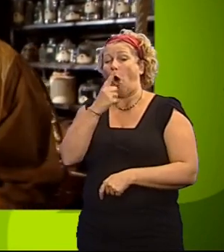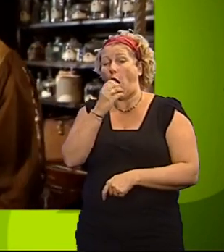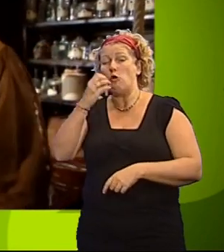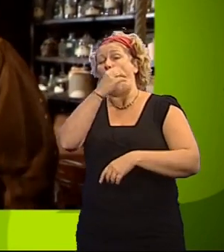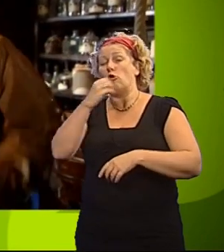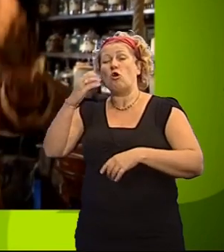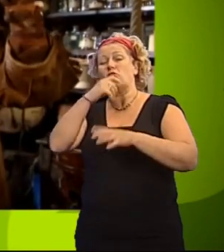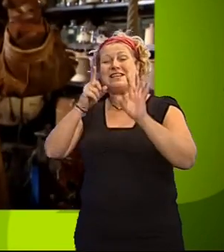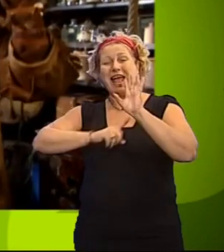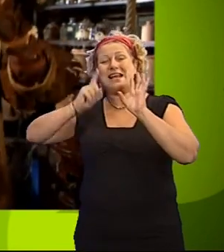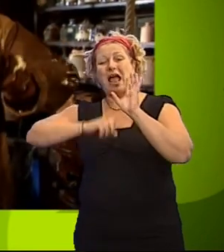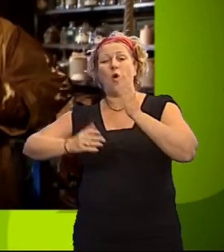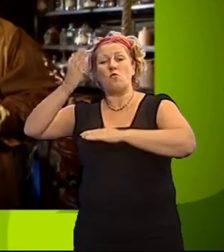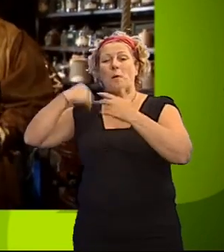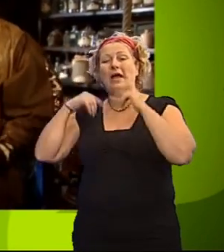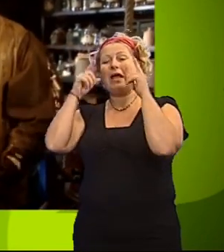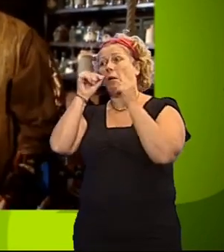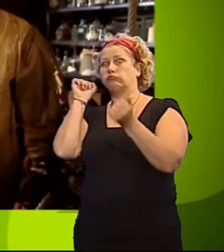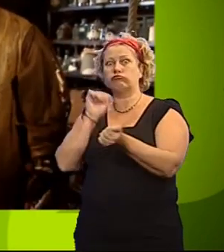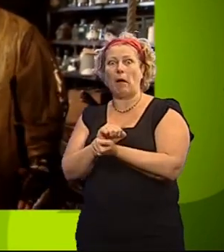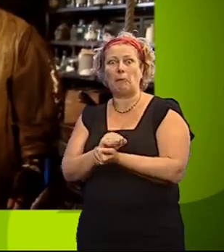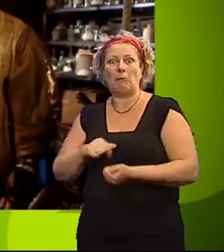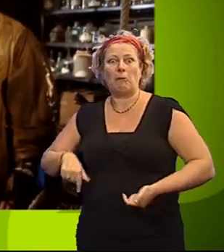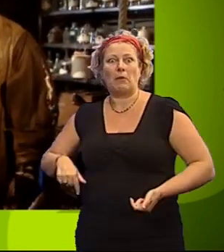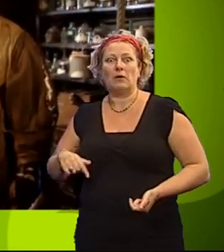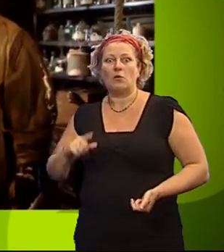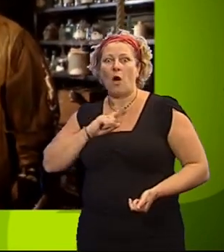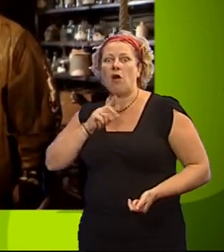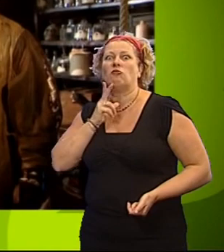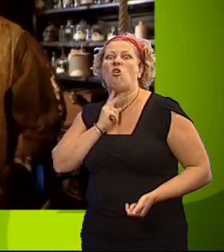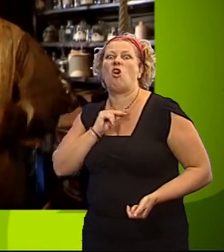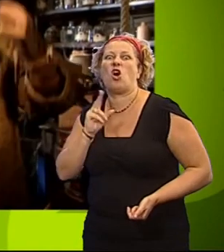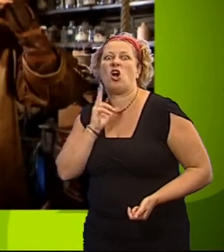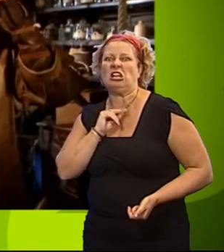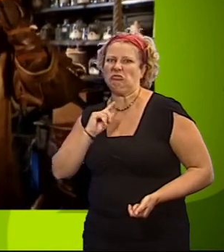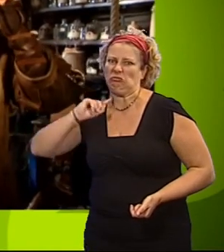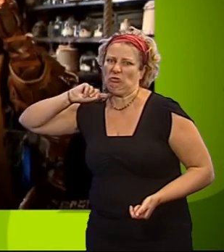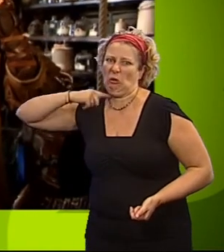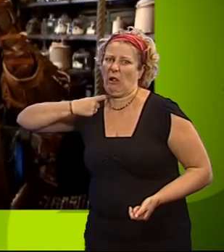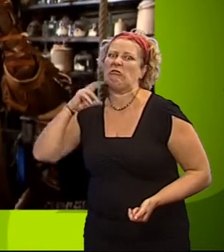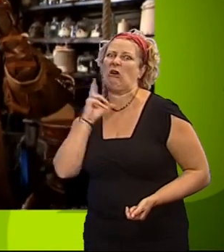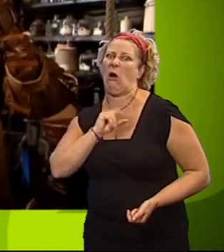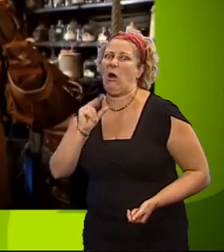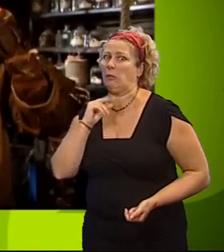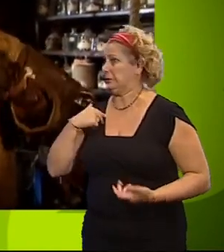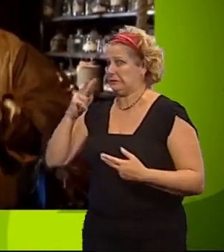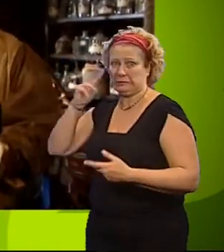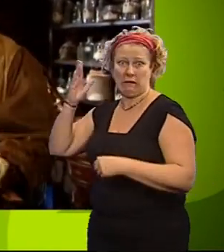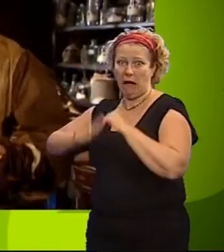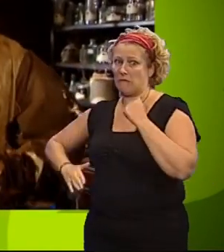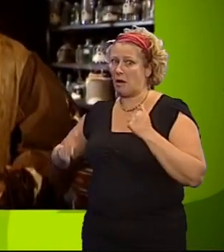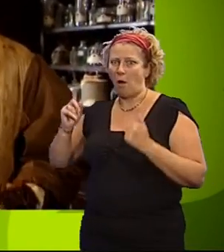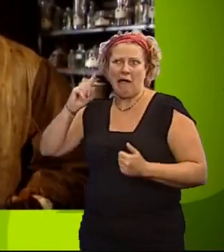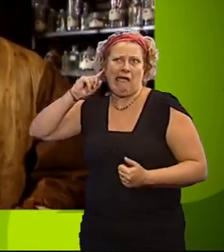trapped ever since. The voice caught me. She's a cruel mistress. I've never seen her, but you can always hear her talking in your noise hole.